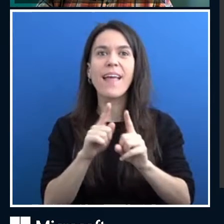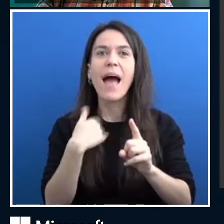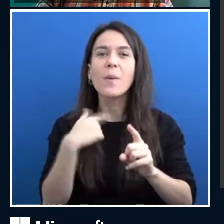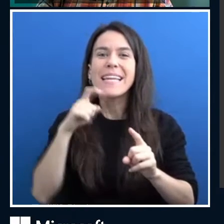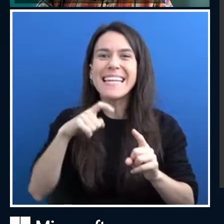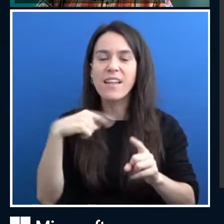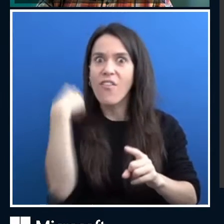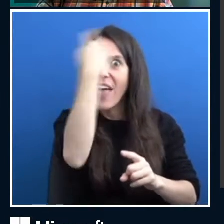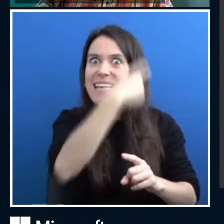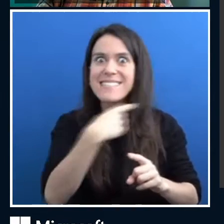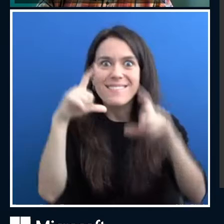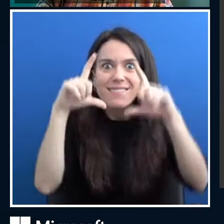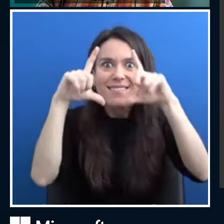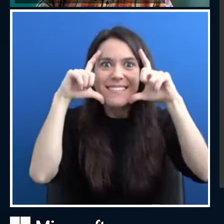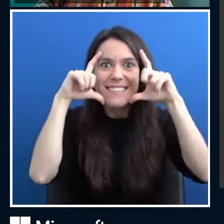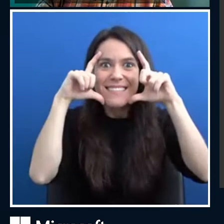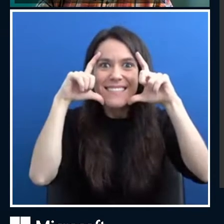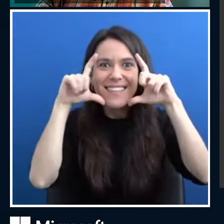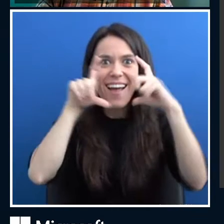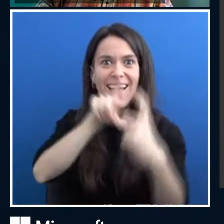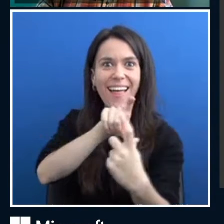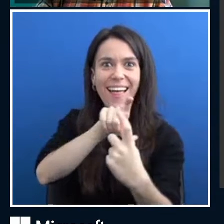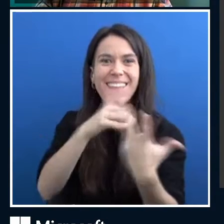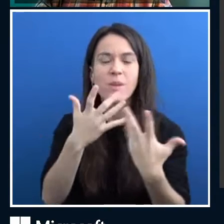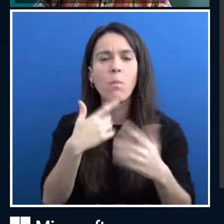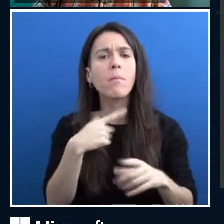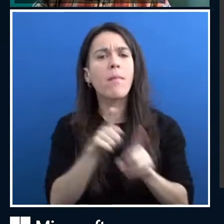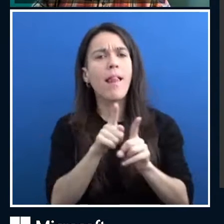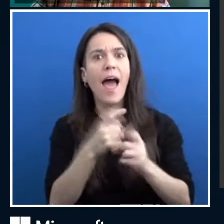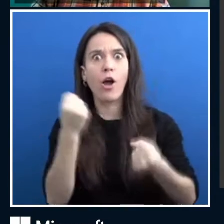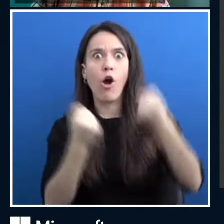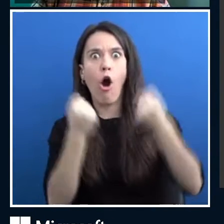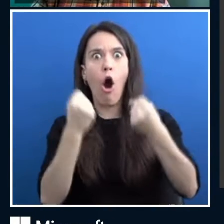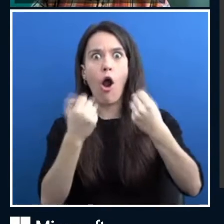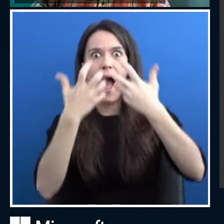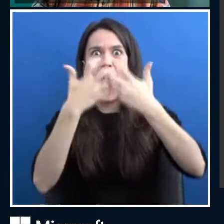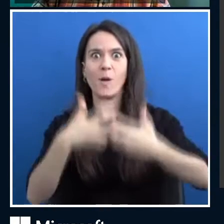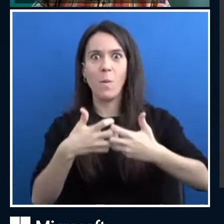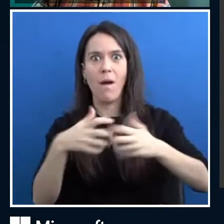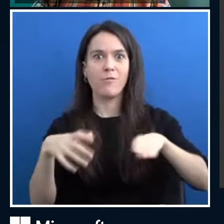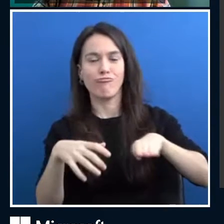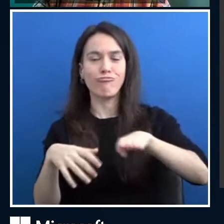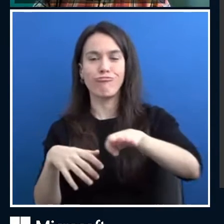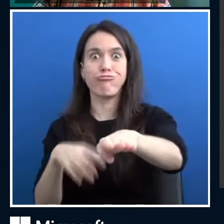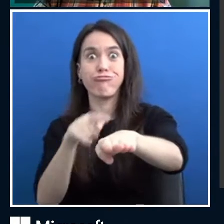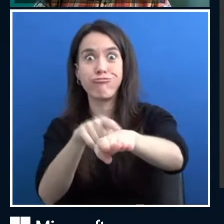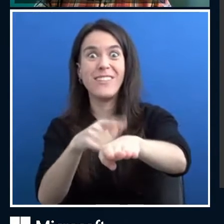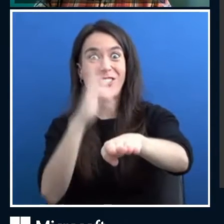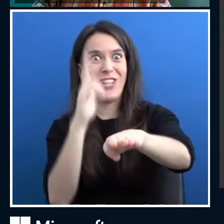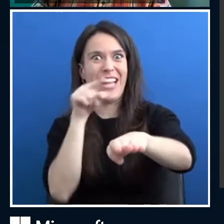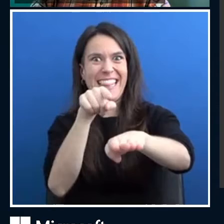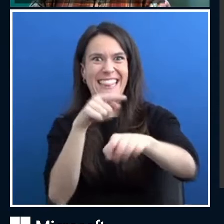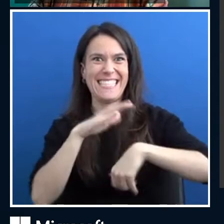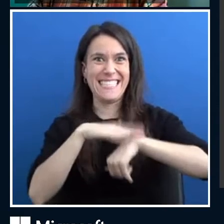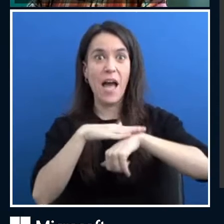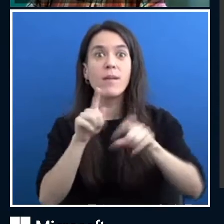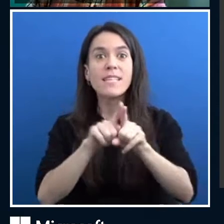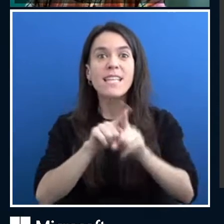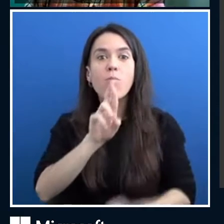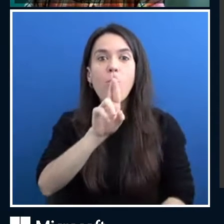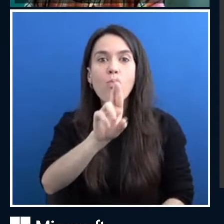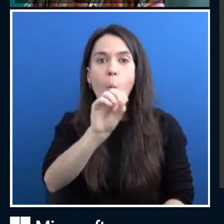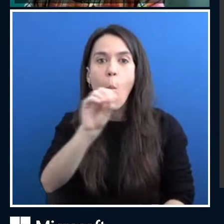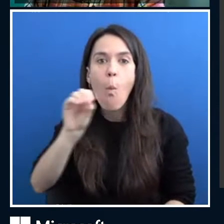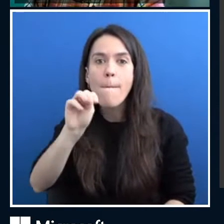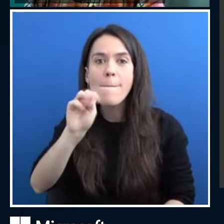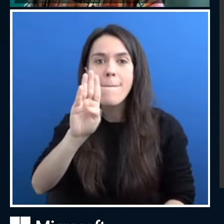looking at things like self driving cars, some of the initial thoughts around them, as well as I wanted to add in Rumba, the little Hoover